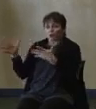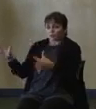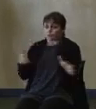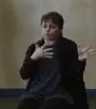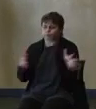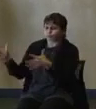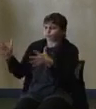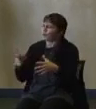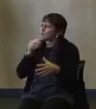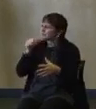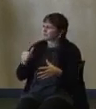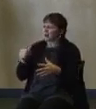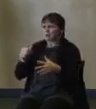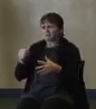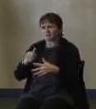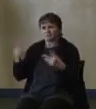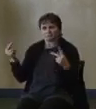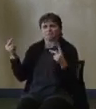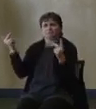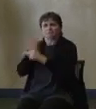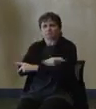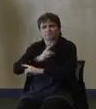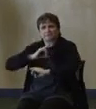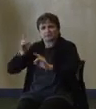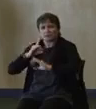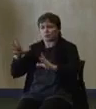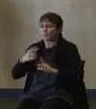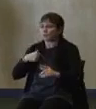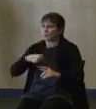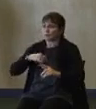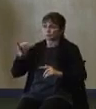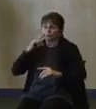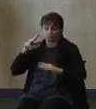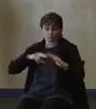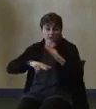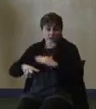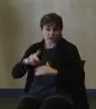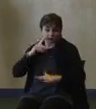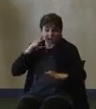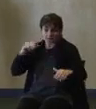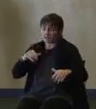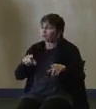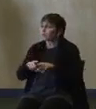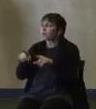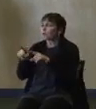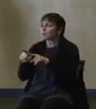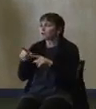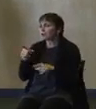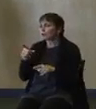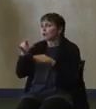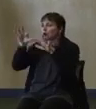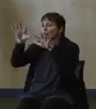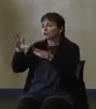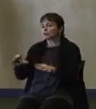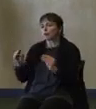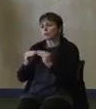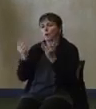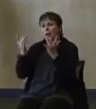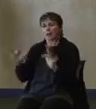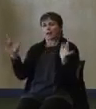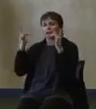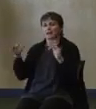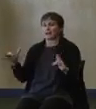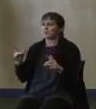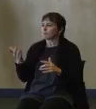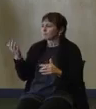as severe in many parts of the state as predicted, number one. And number two, the snow was lighter. It wasn't a